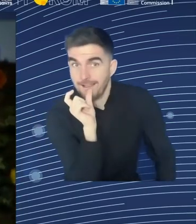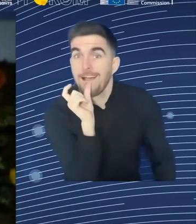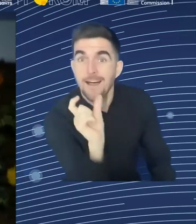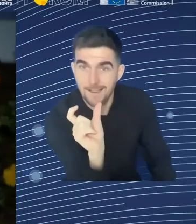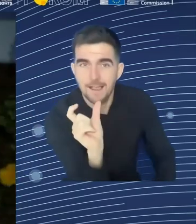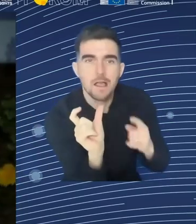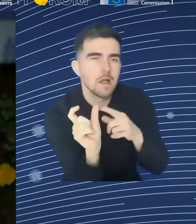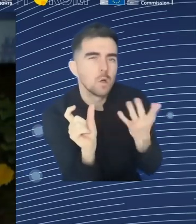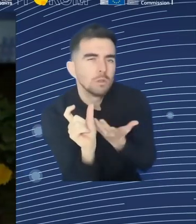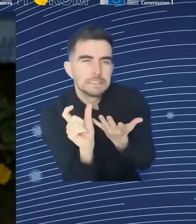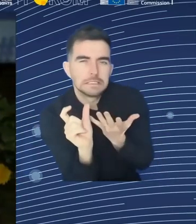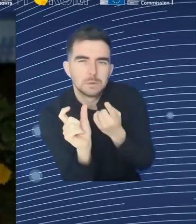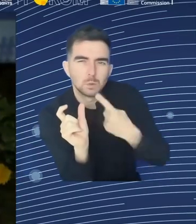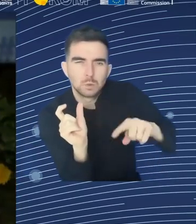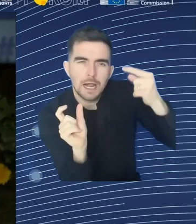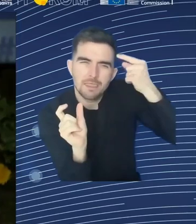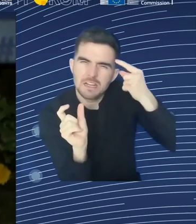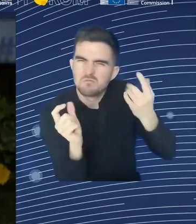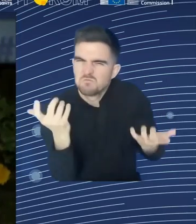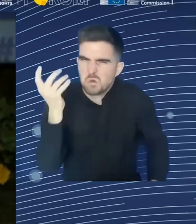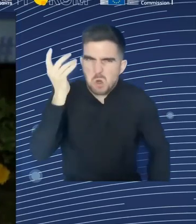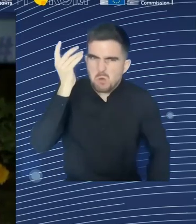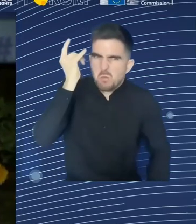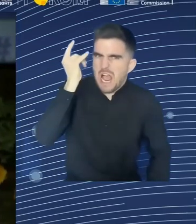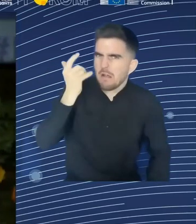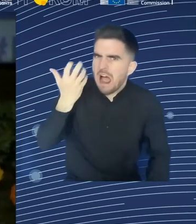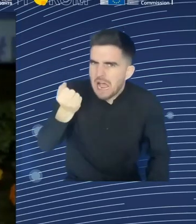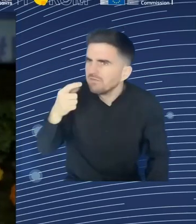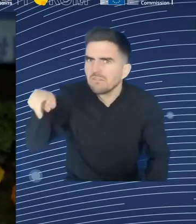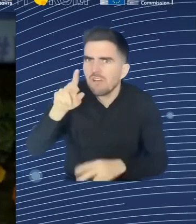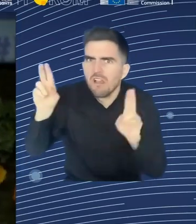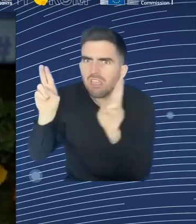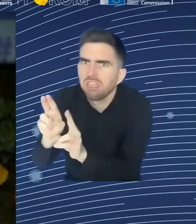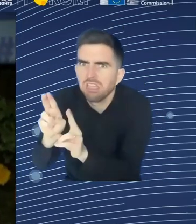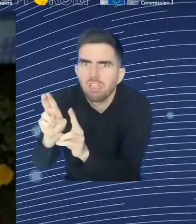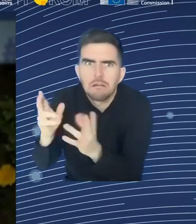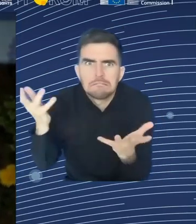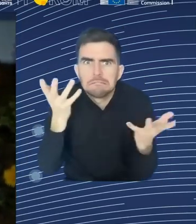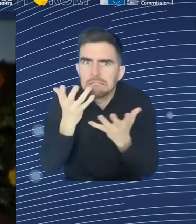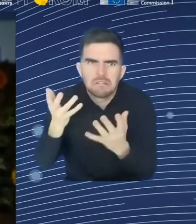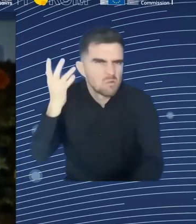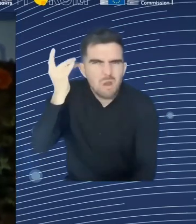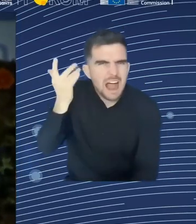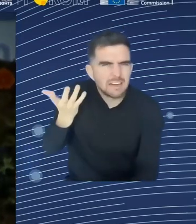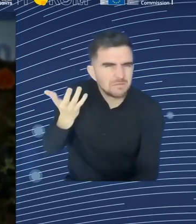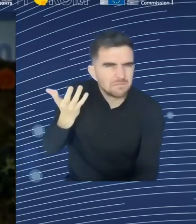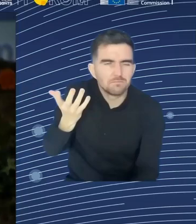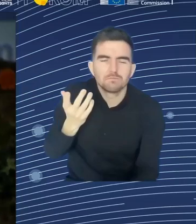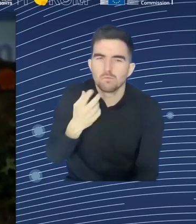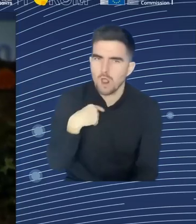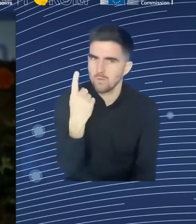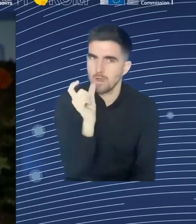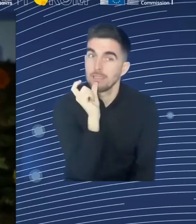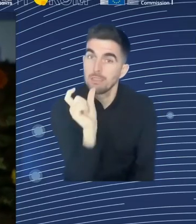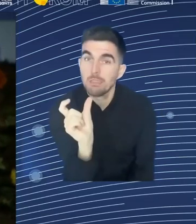you think it is lack of skills, that's three words. But yes, that's acceptable. Or it can be human resources. So it